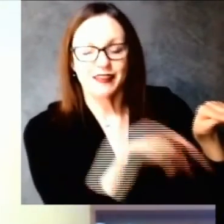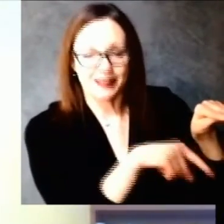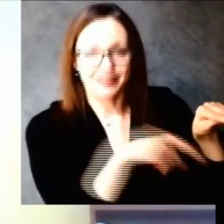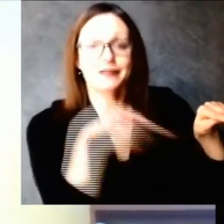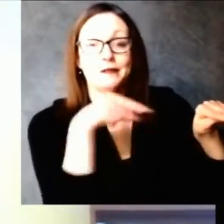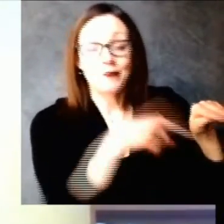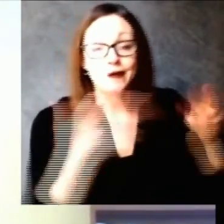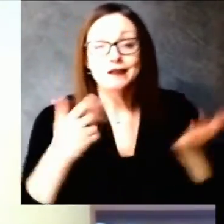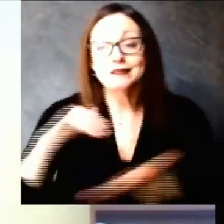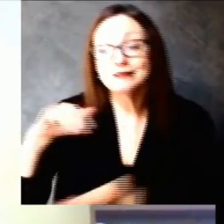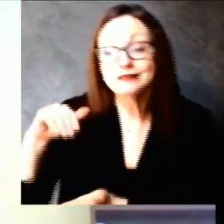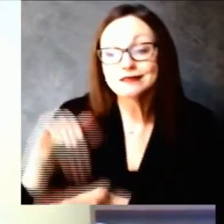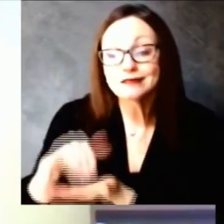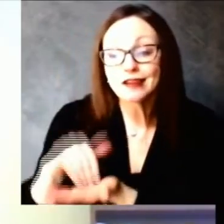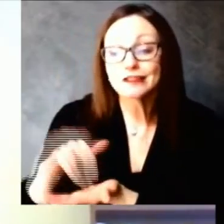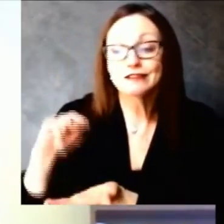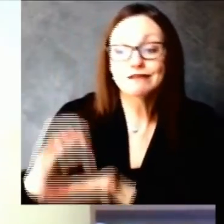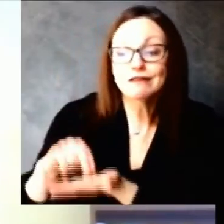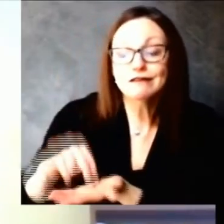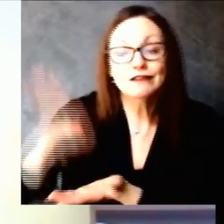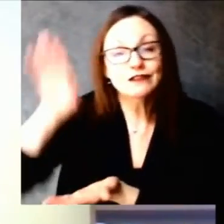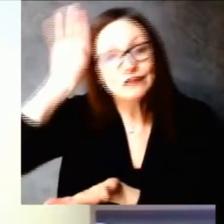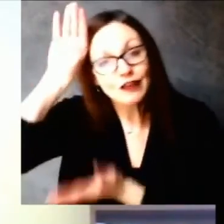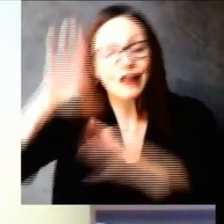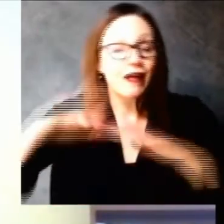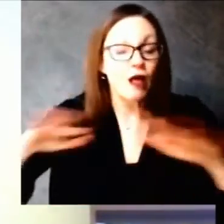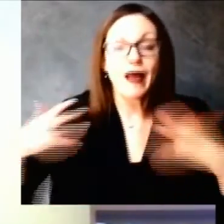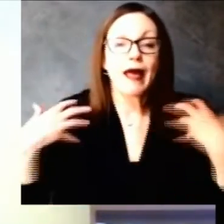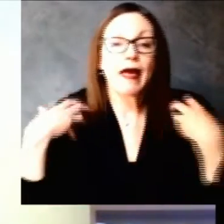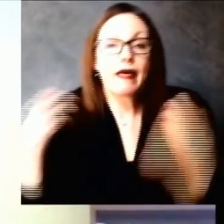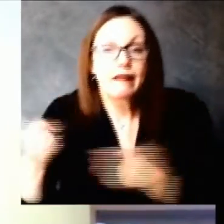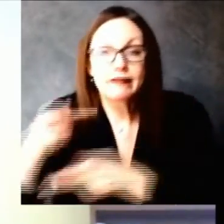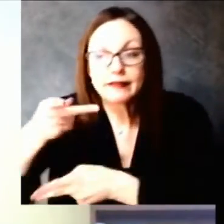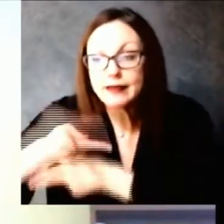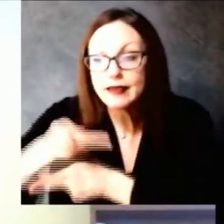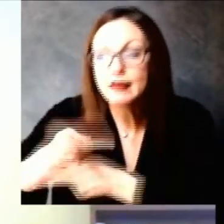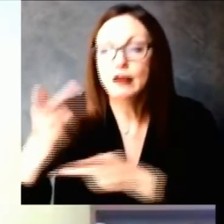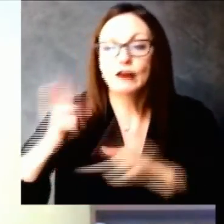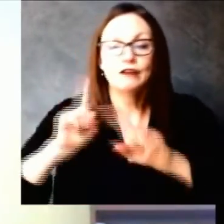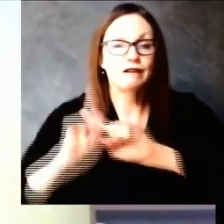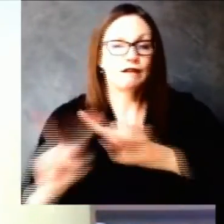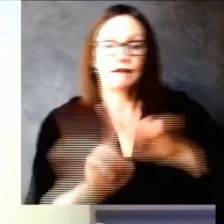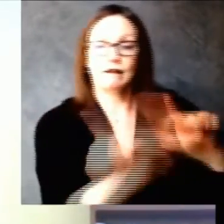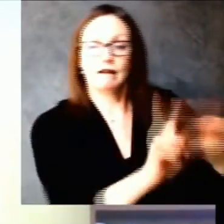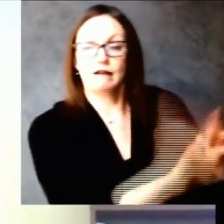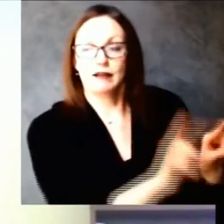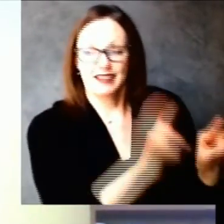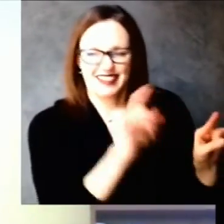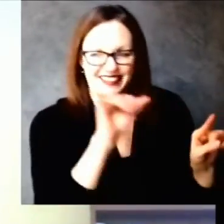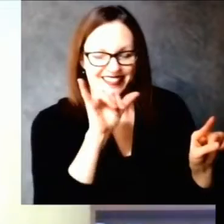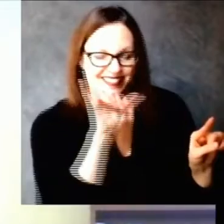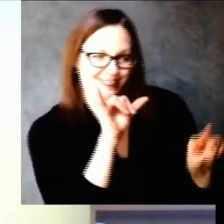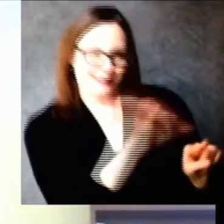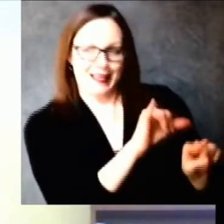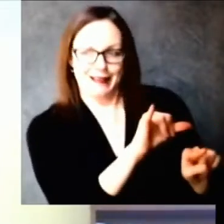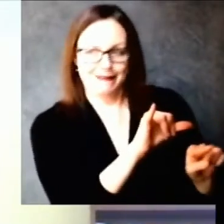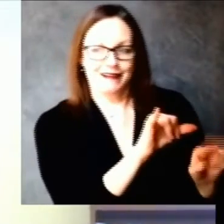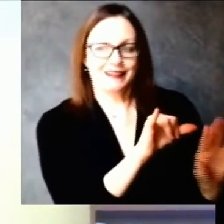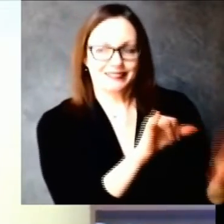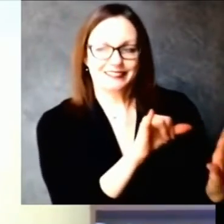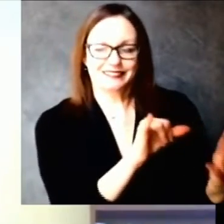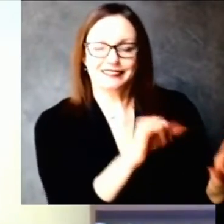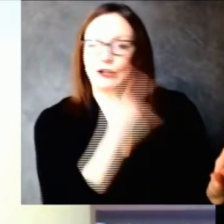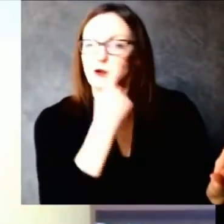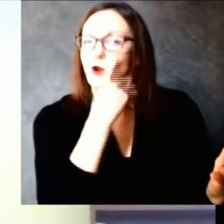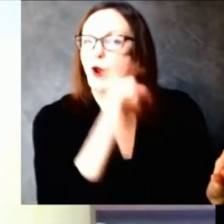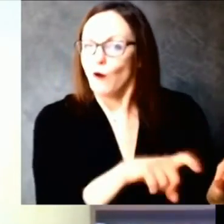have a population formula and that will start to help equalize that allotment of vaccine i think the other thing as